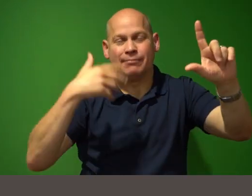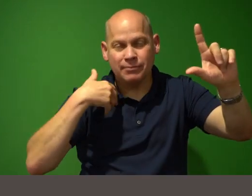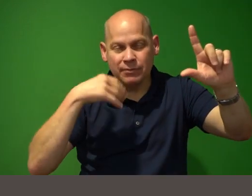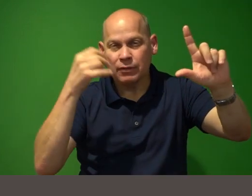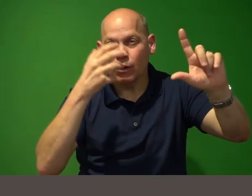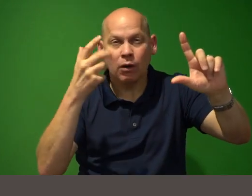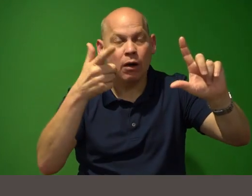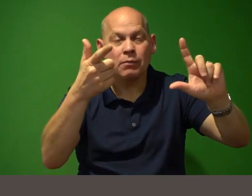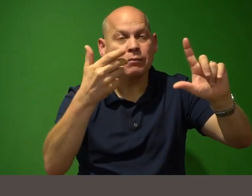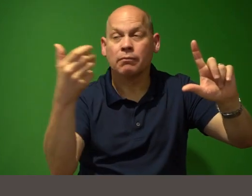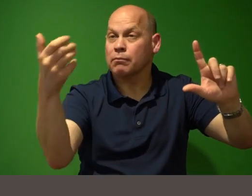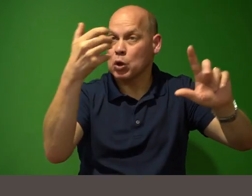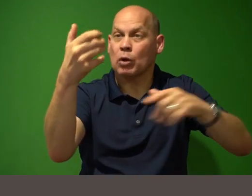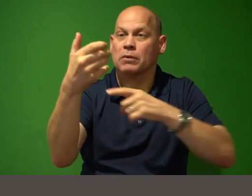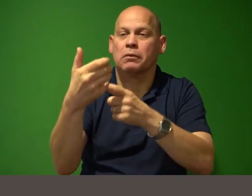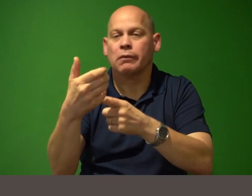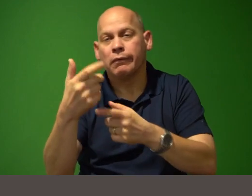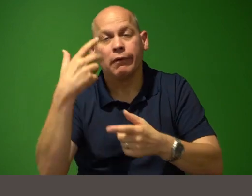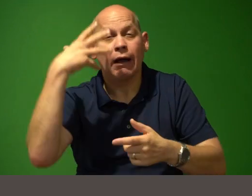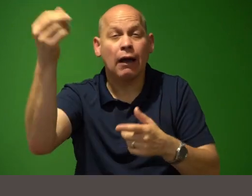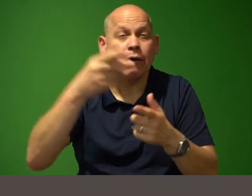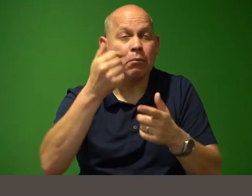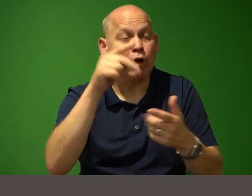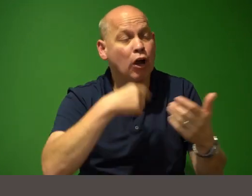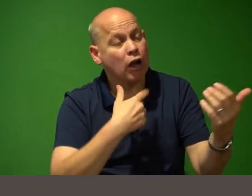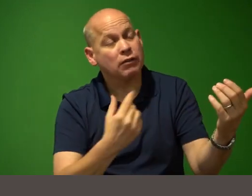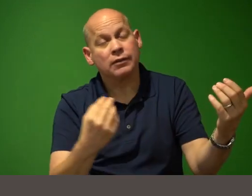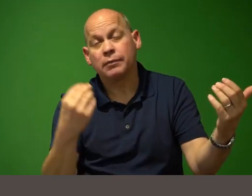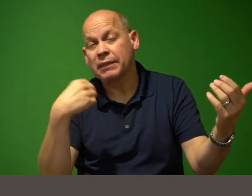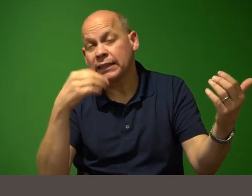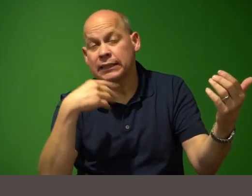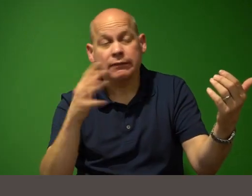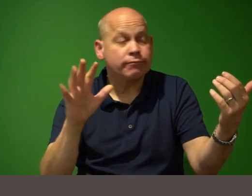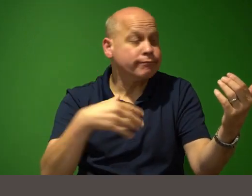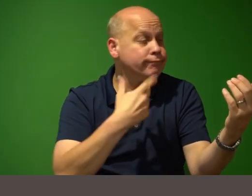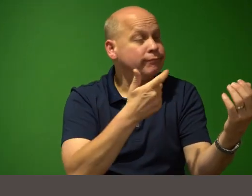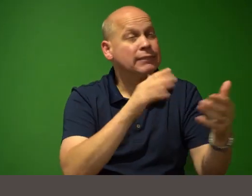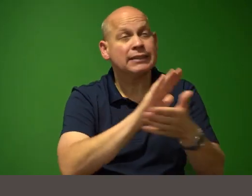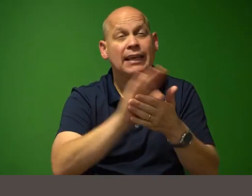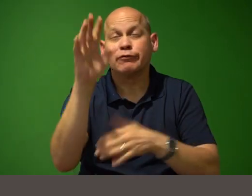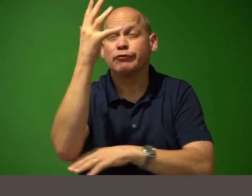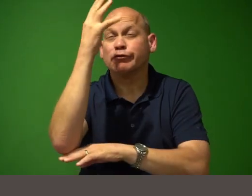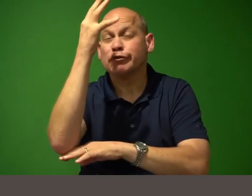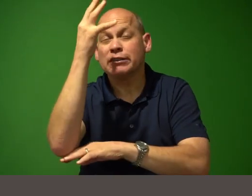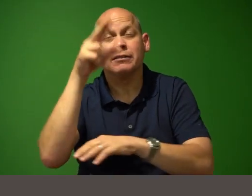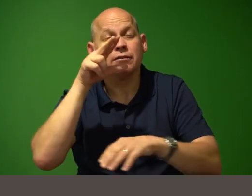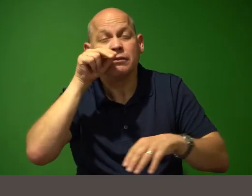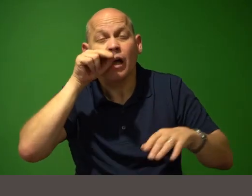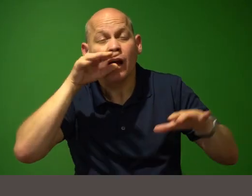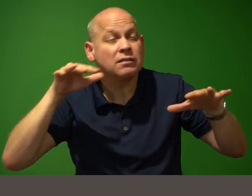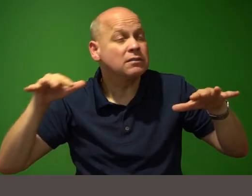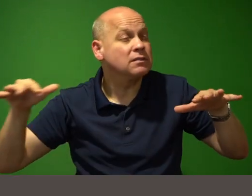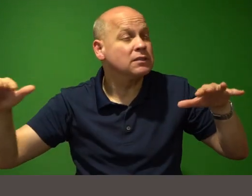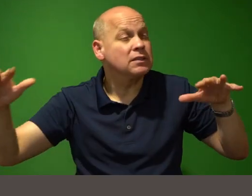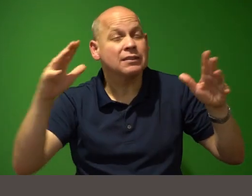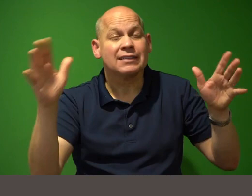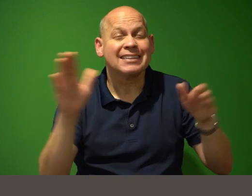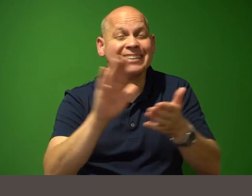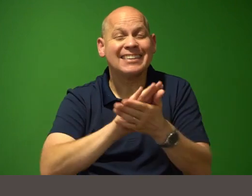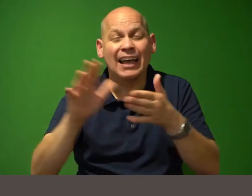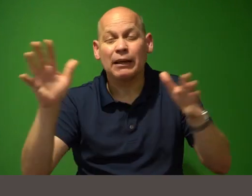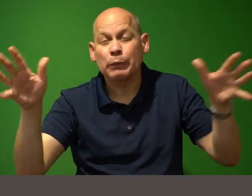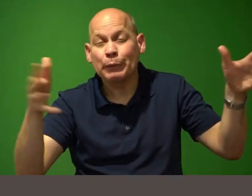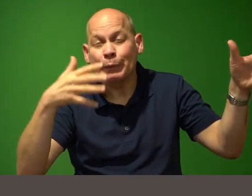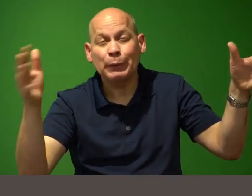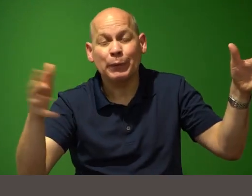you're out in the park having a picnic and there's a nice tree and some ducks and a nice breeze sorry i'm getting carried